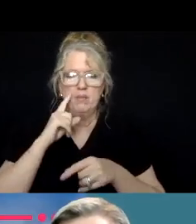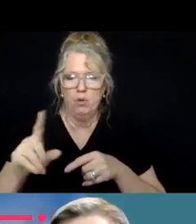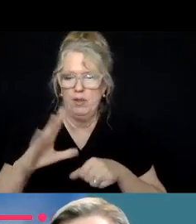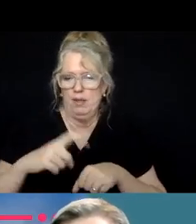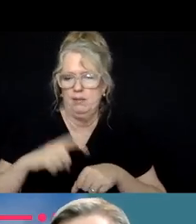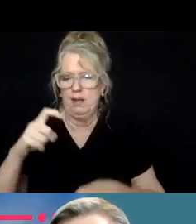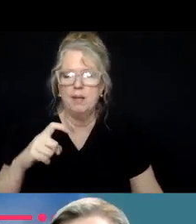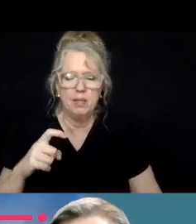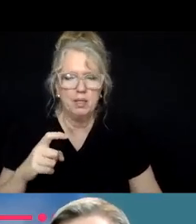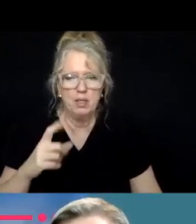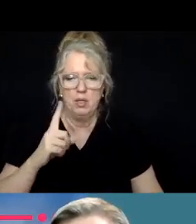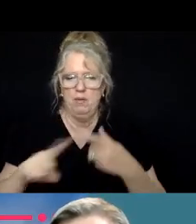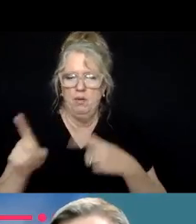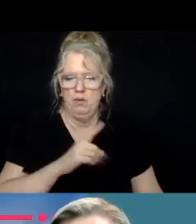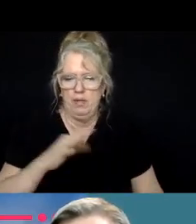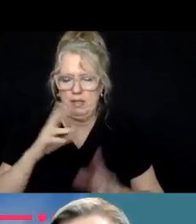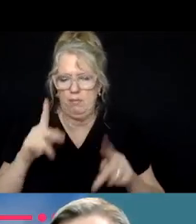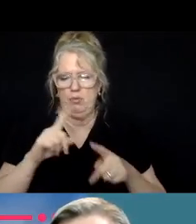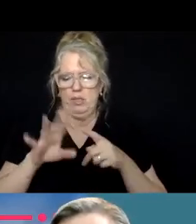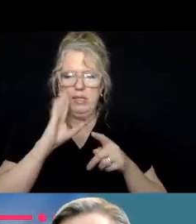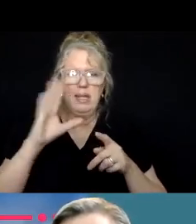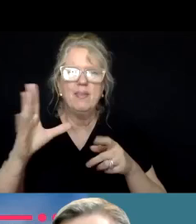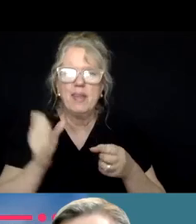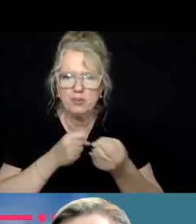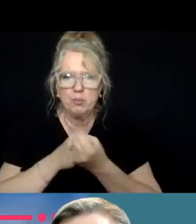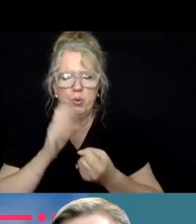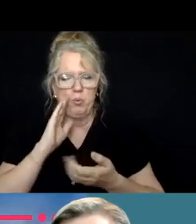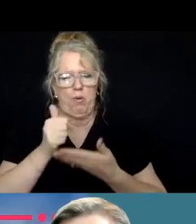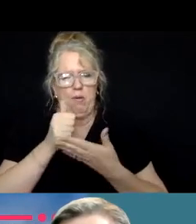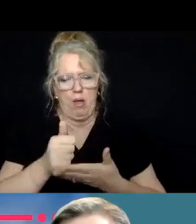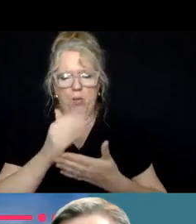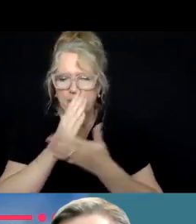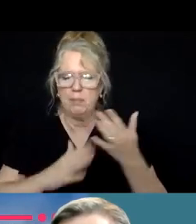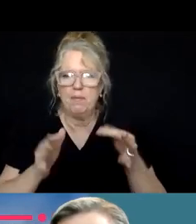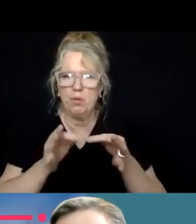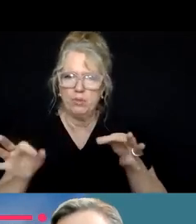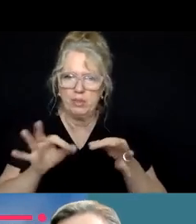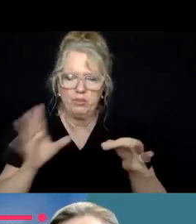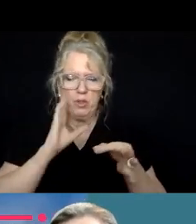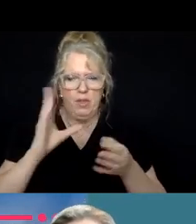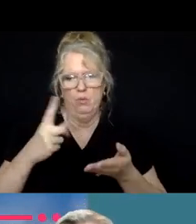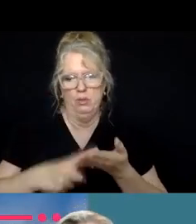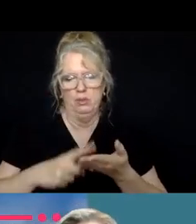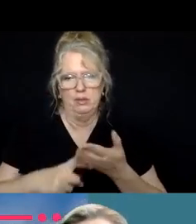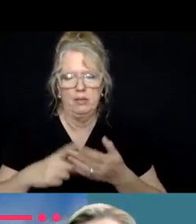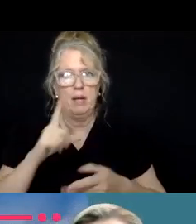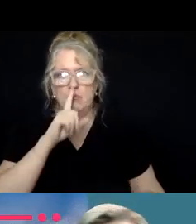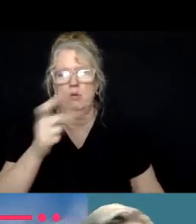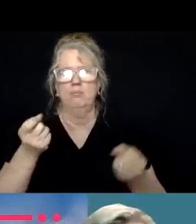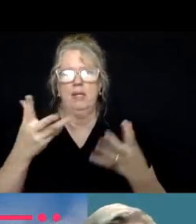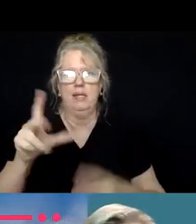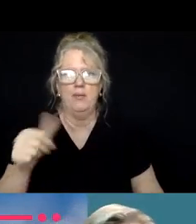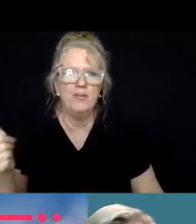time of a staff person in this crisis support, it helps some of those equations that we were discussing, as well as many other things I'm sure you're going to share